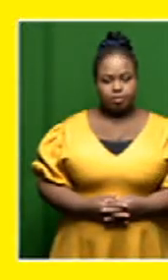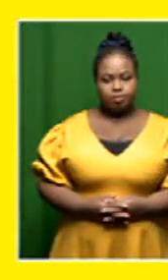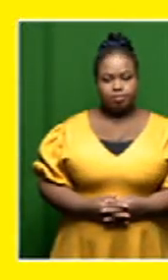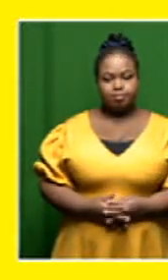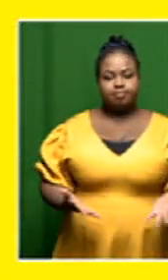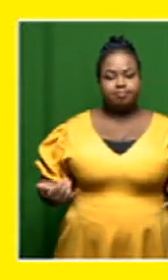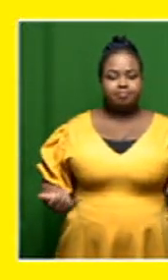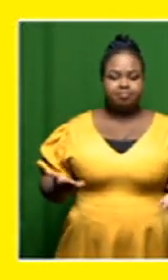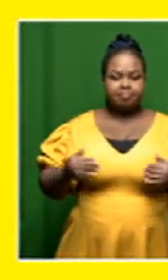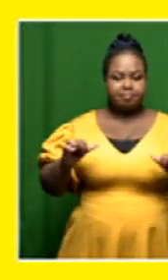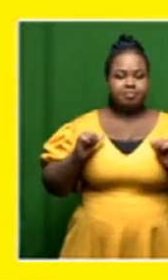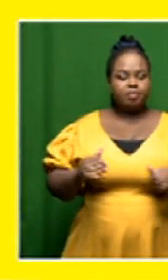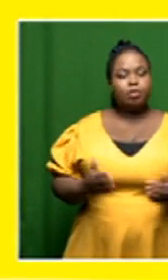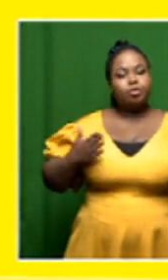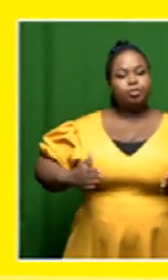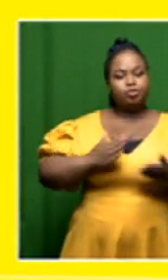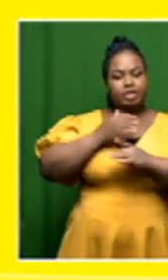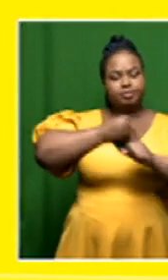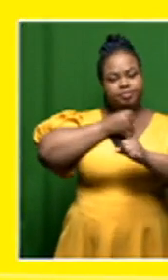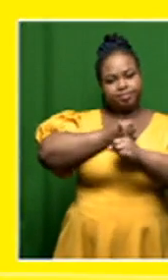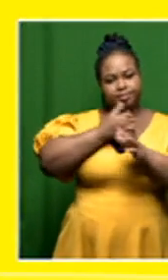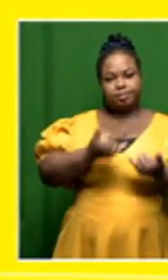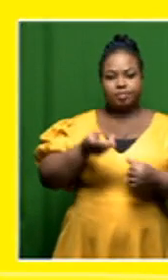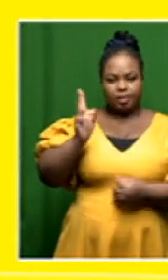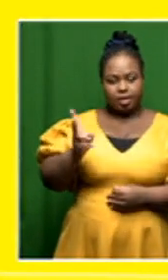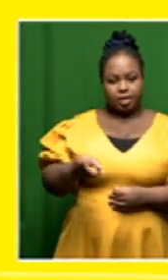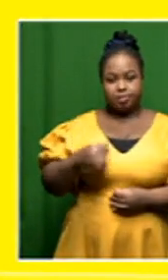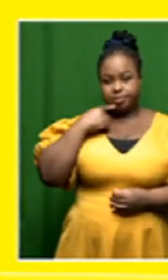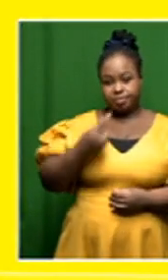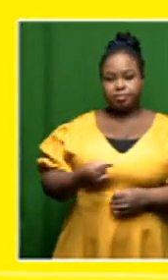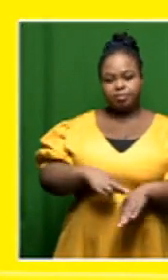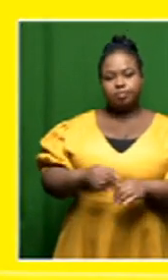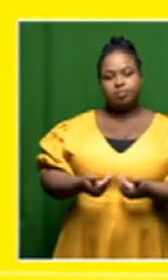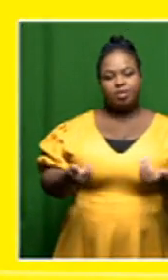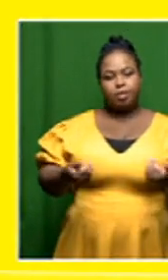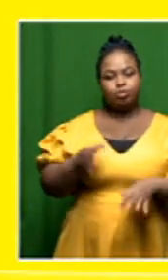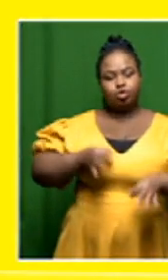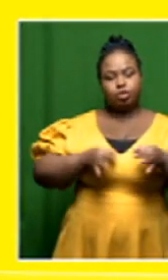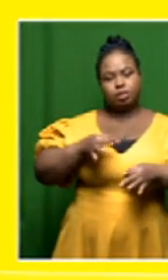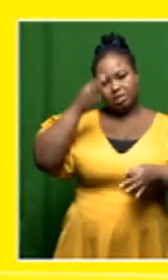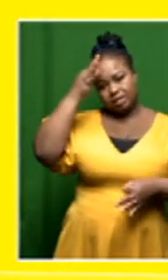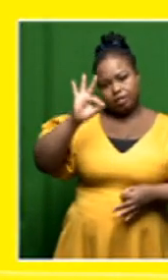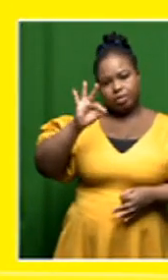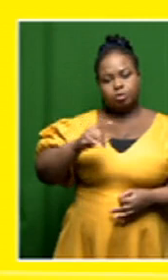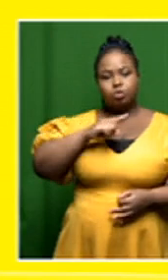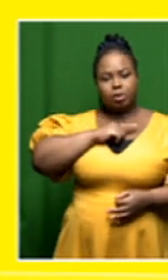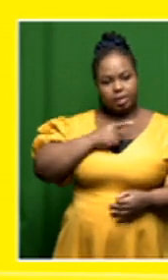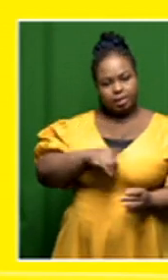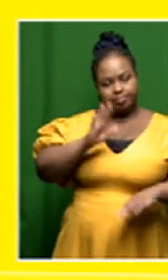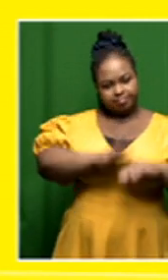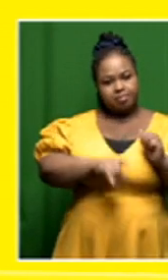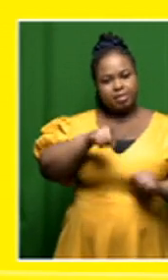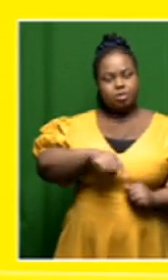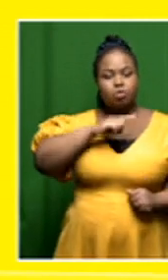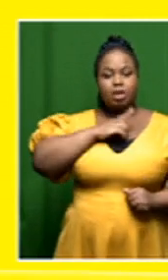and now welcome back human rights activists have again called for apartheid era politicians and government officials to account